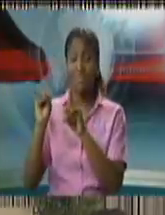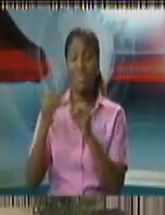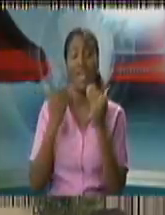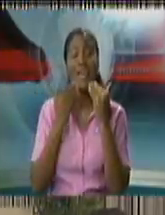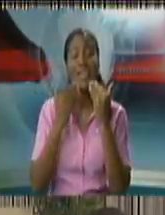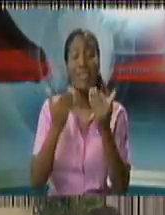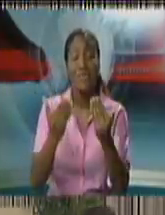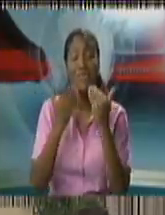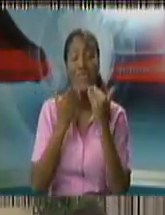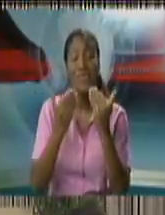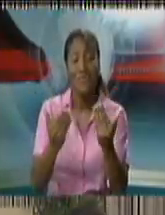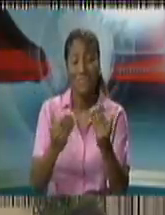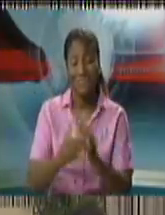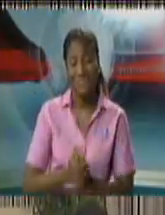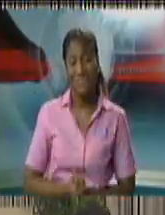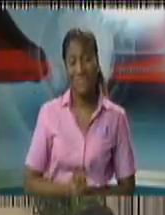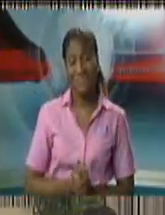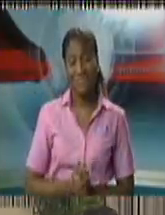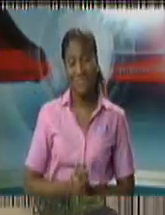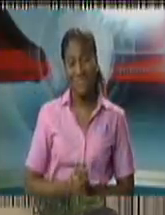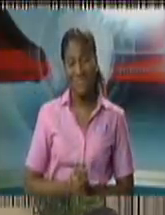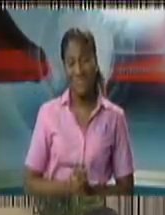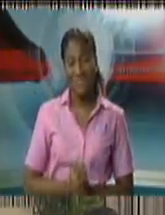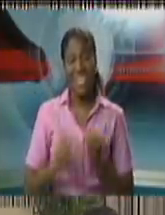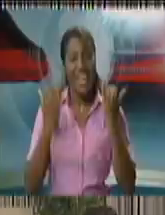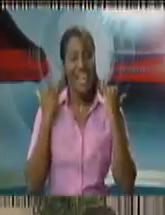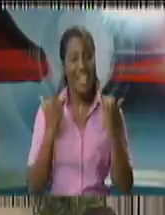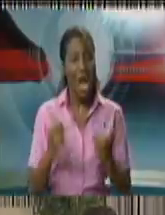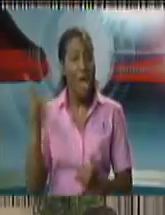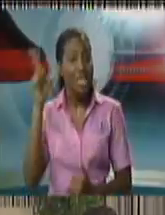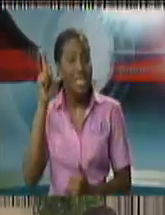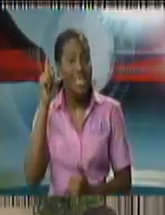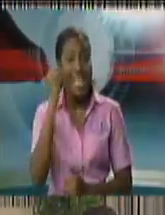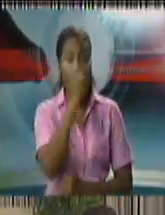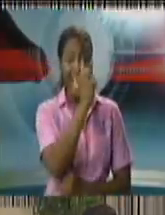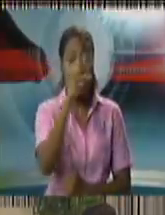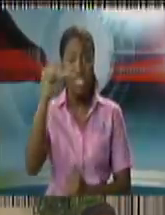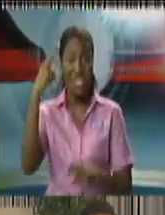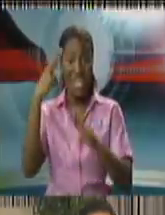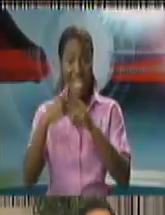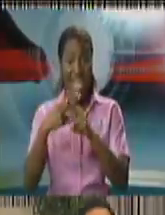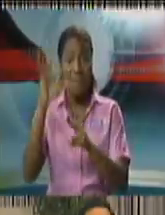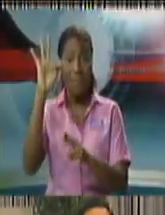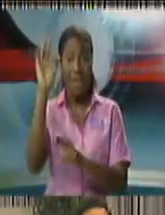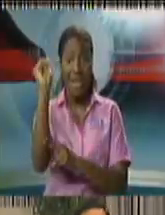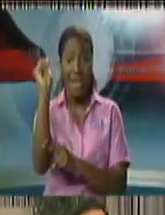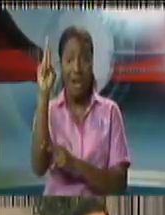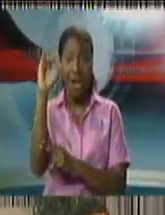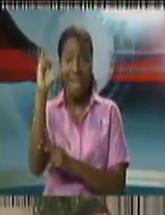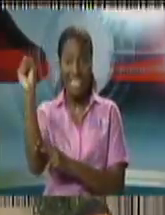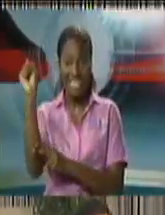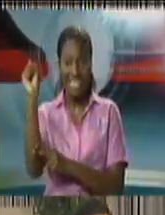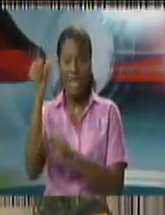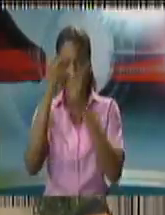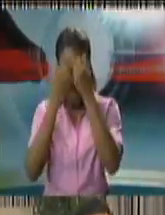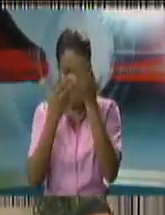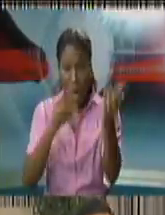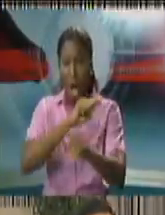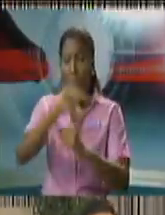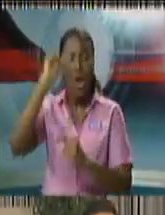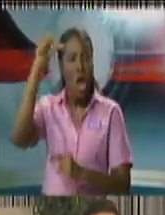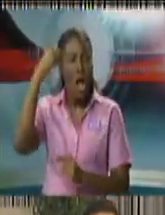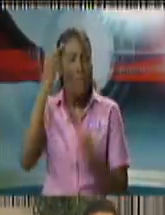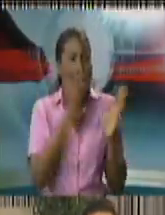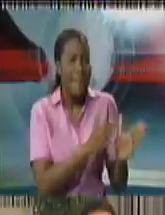much, Minister Cox. Thank you very much, Minister. Let's hear from the Attorney General, the Honourable Faris Solari, who will brief us on government's plan to